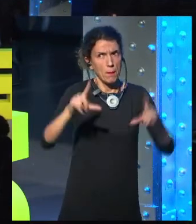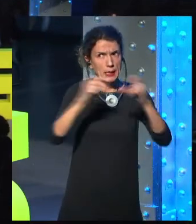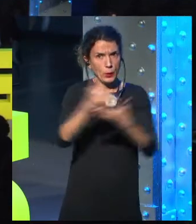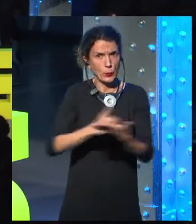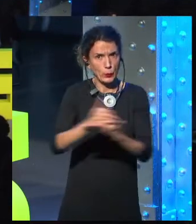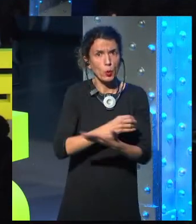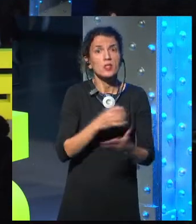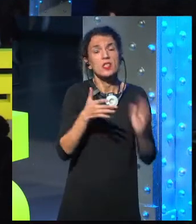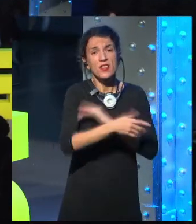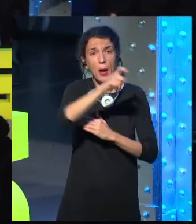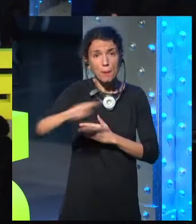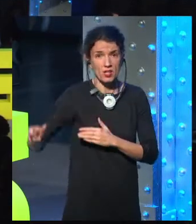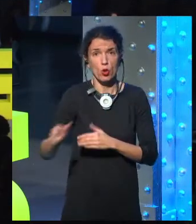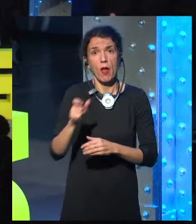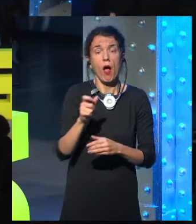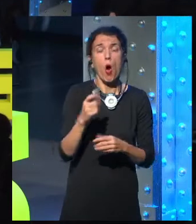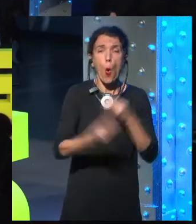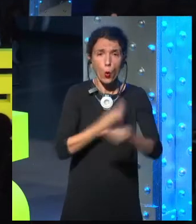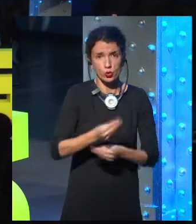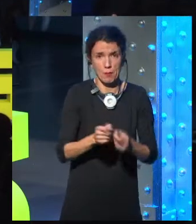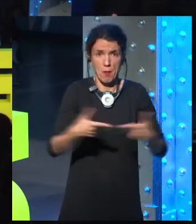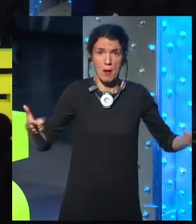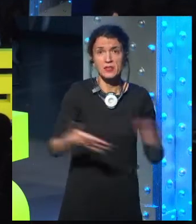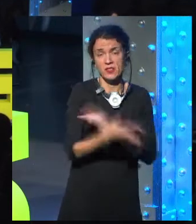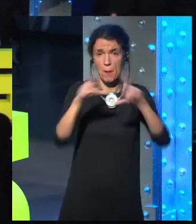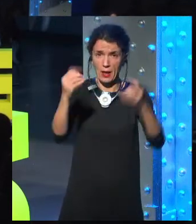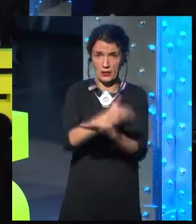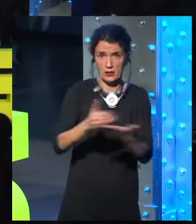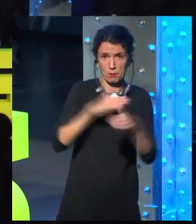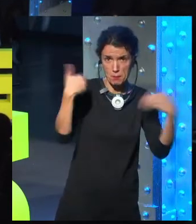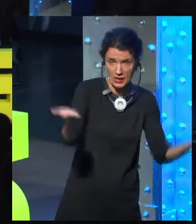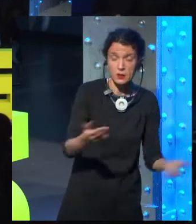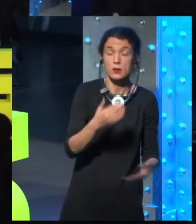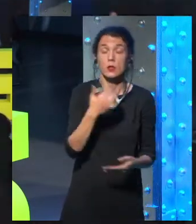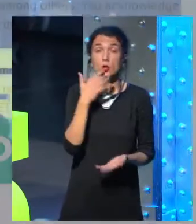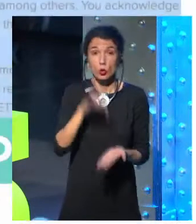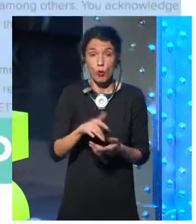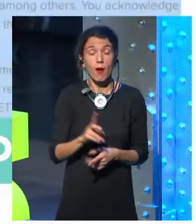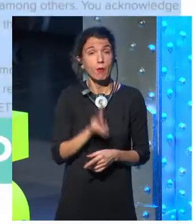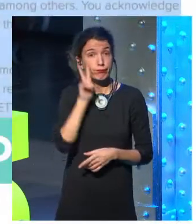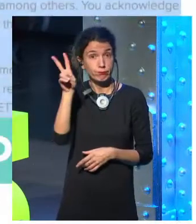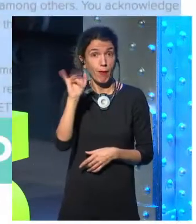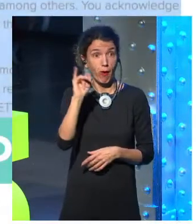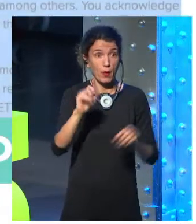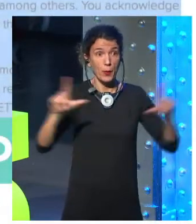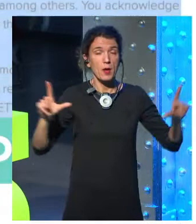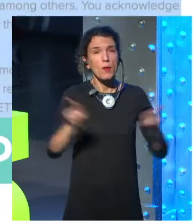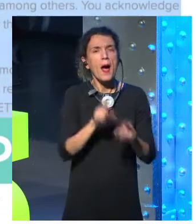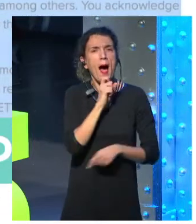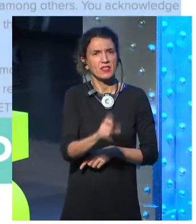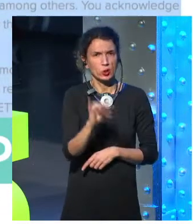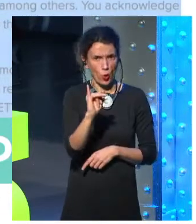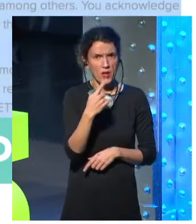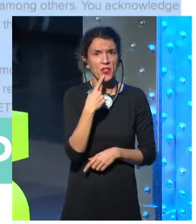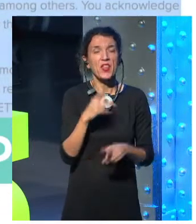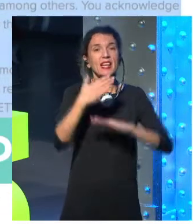PetNet. It said, PetNet is not responsible for service failures, even though it said you never have to worry about your pet again. And it